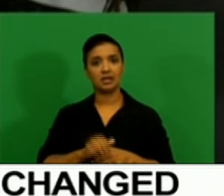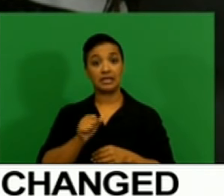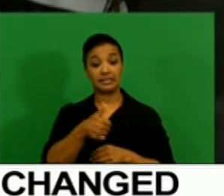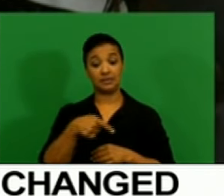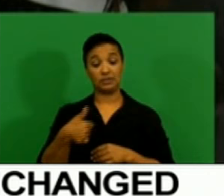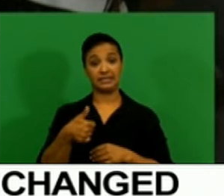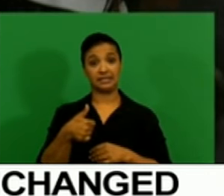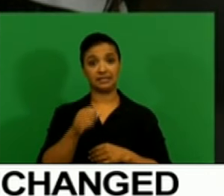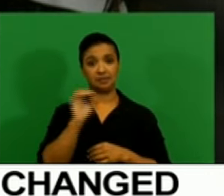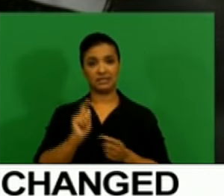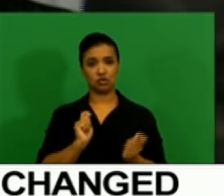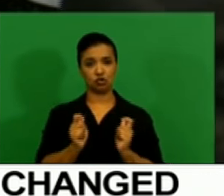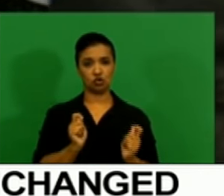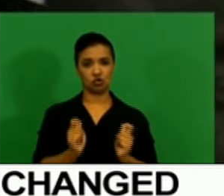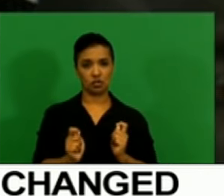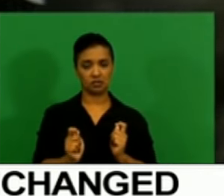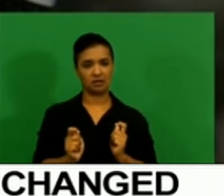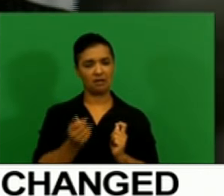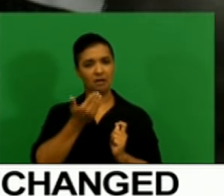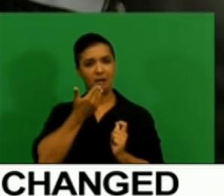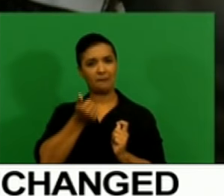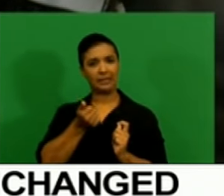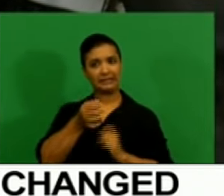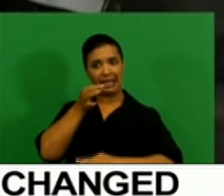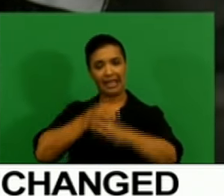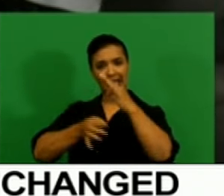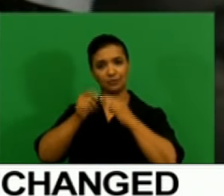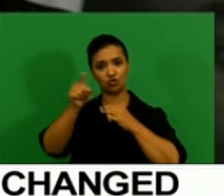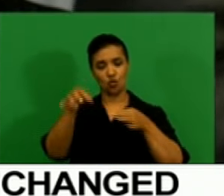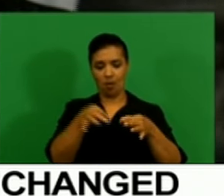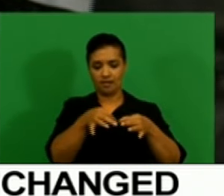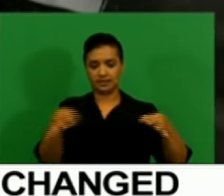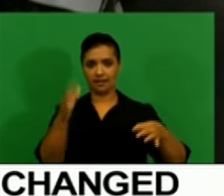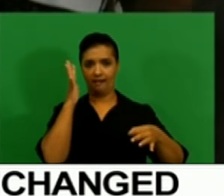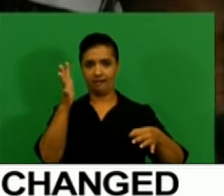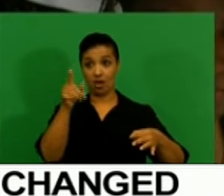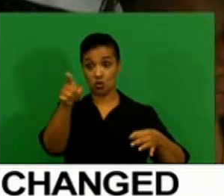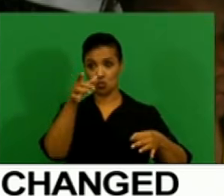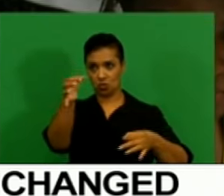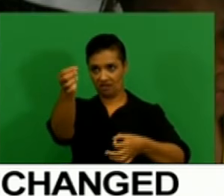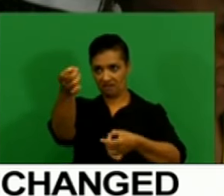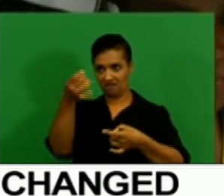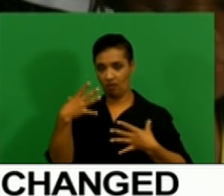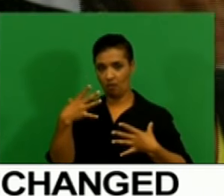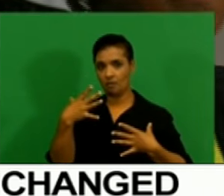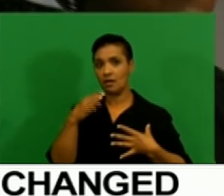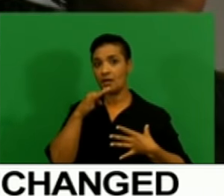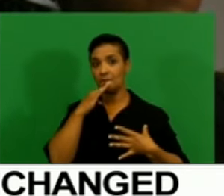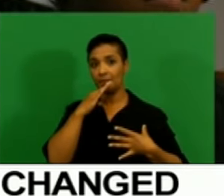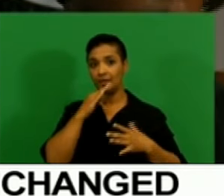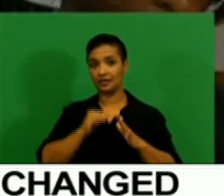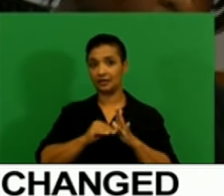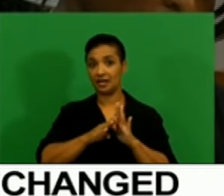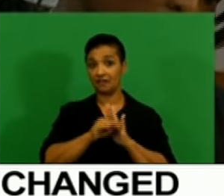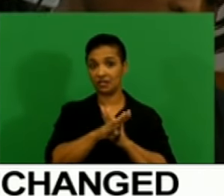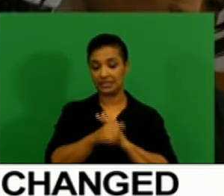in December at 6.8%. Could you just clarify that whole sentence where you also say the levels now expected to persist in the